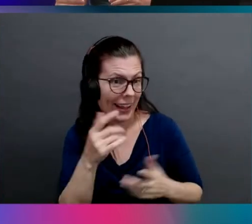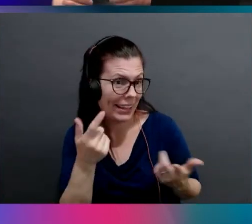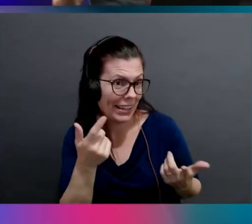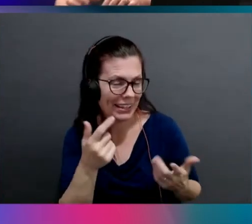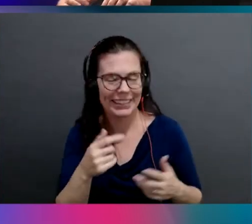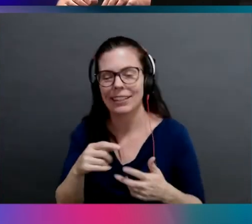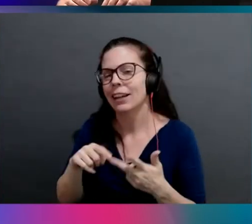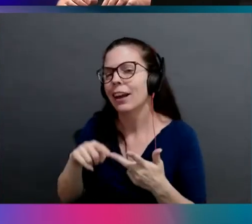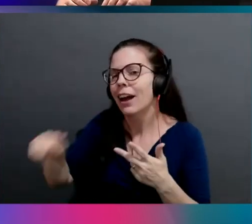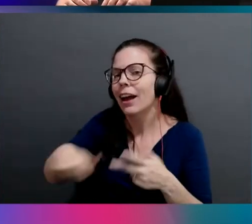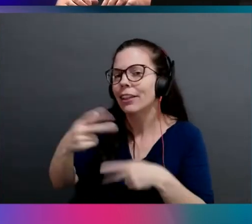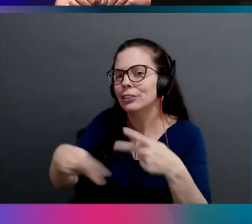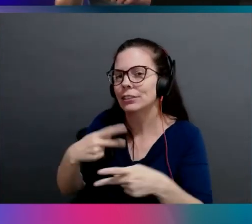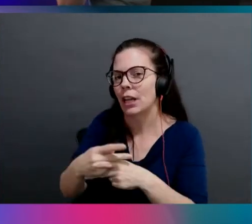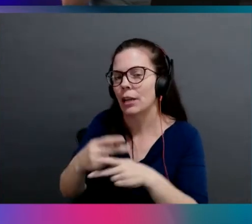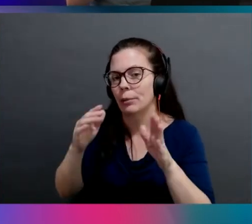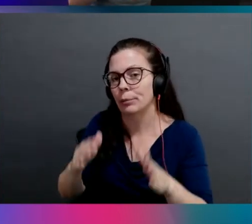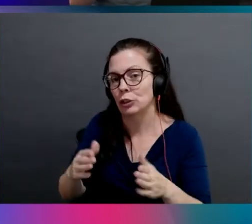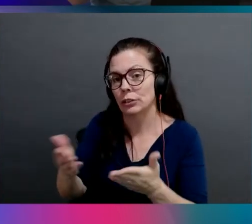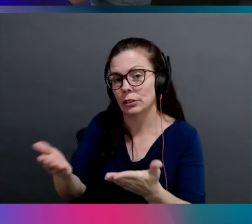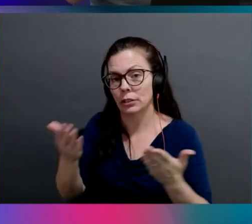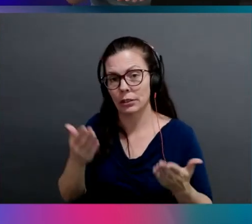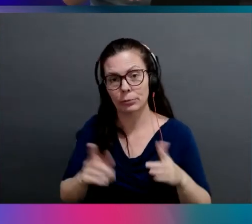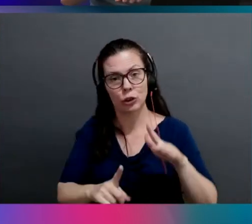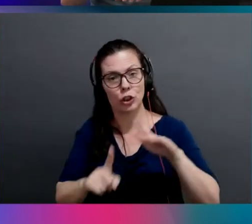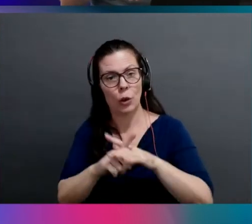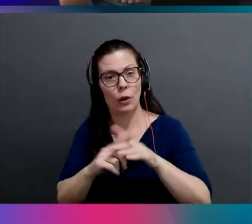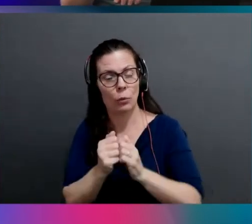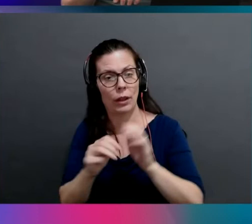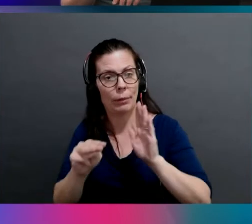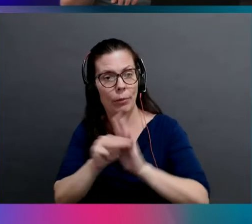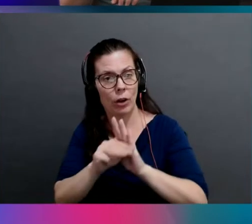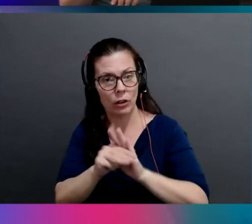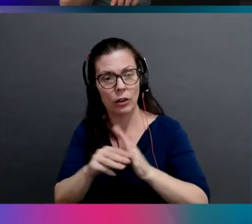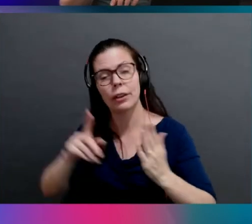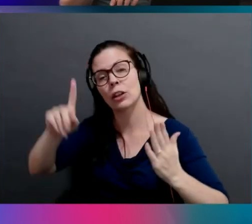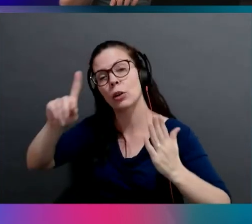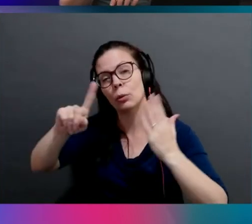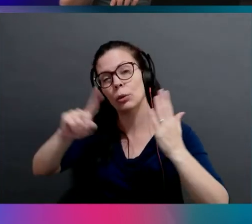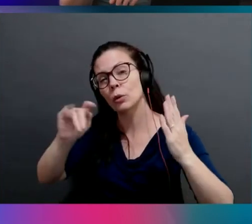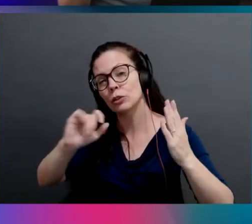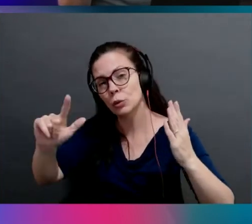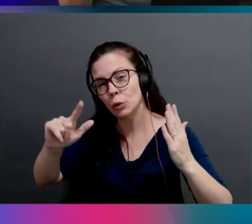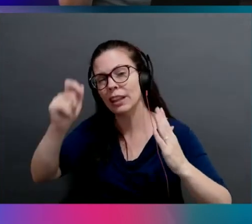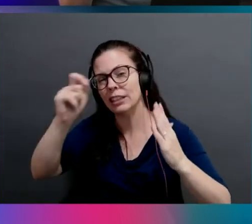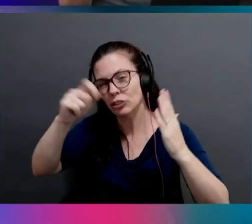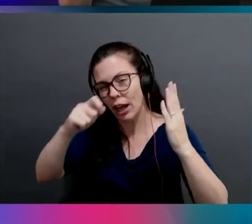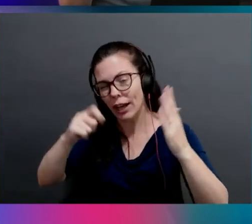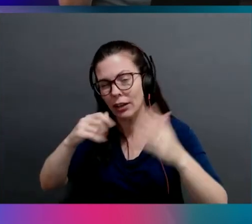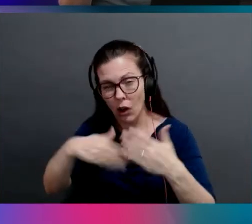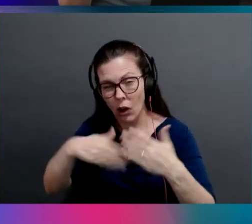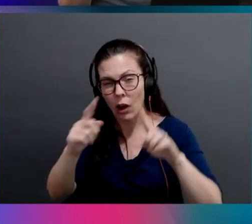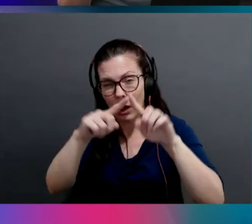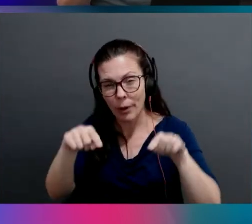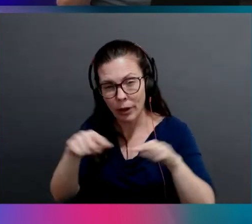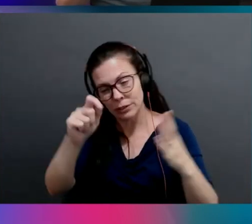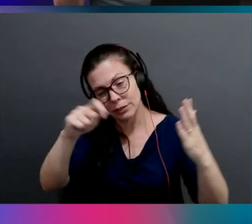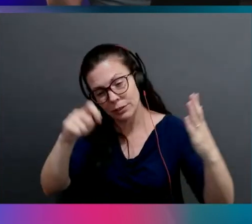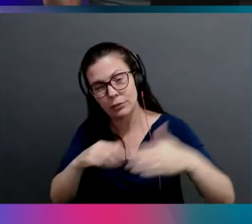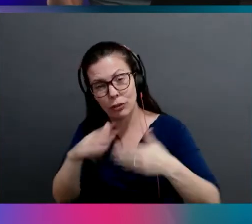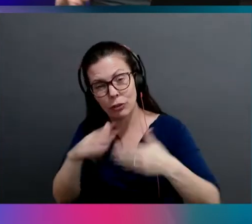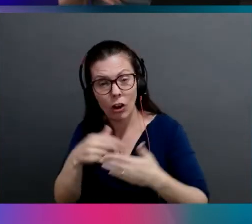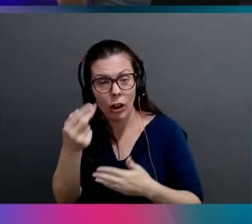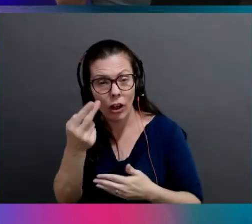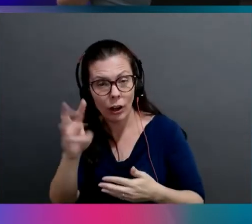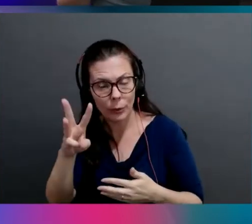comes to us with the model and they go through our tool and they check every box of every piece of hardware and they basically are using it to